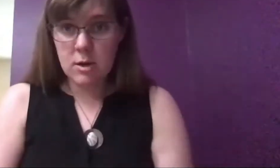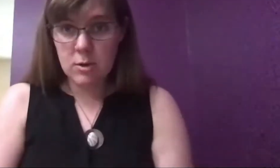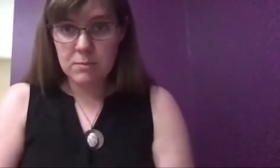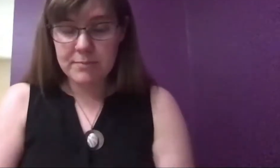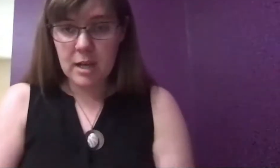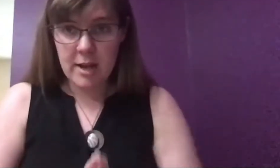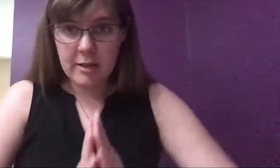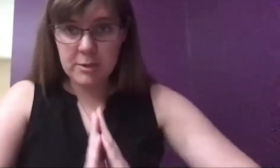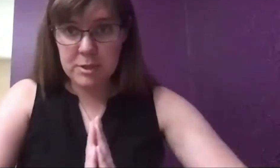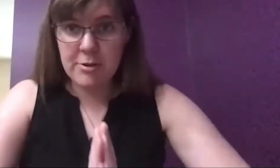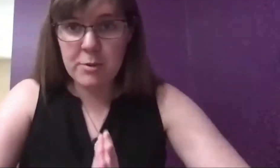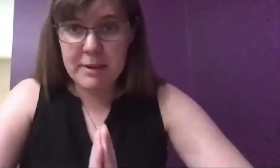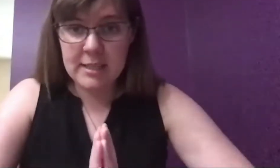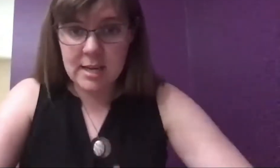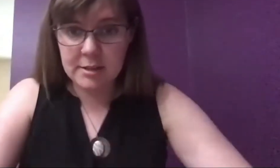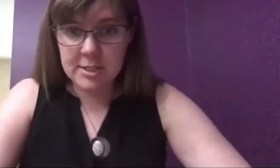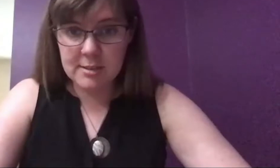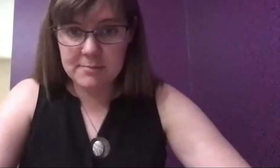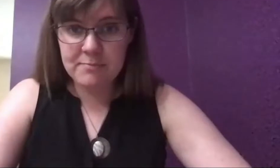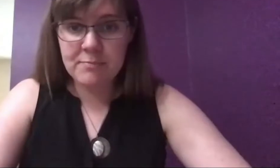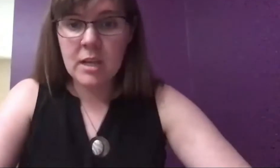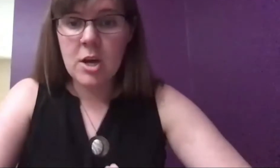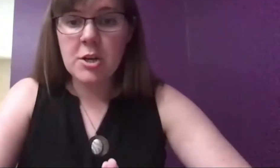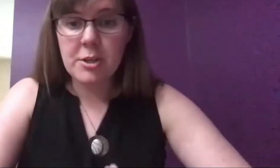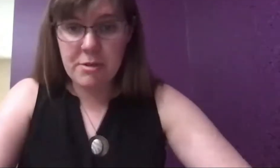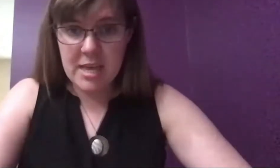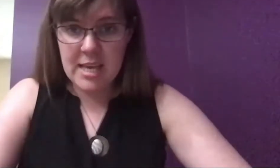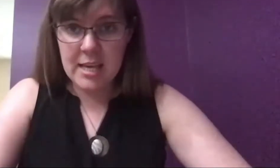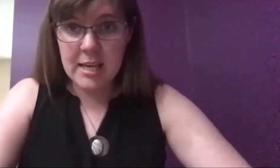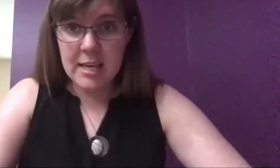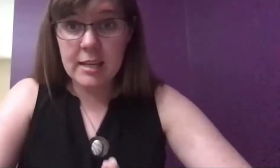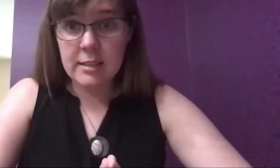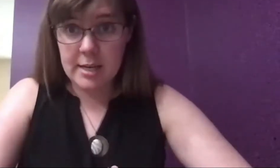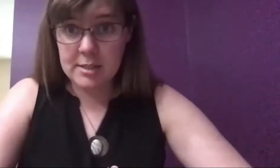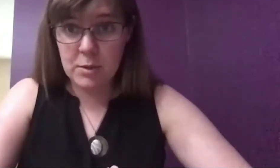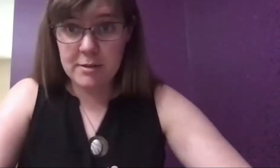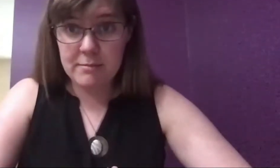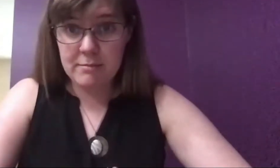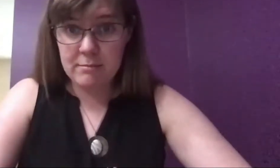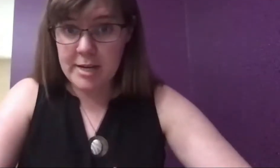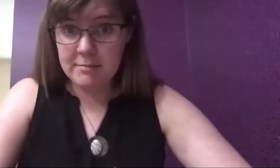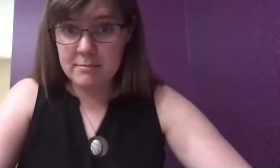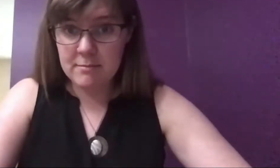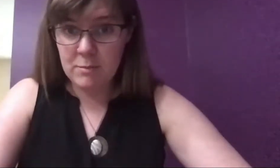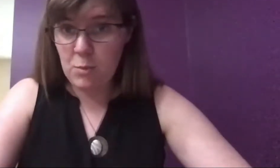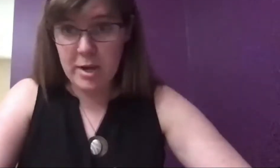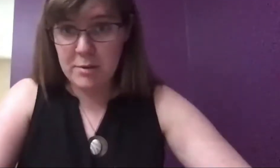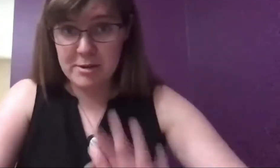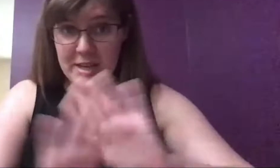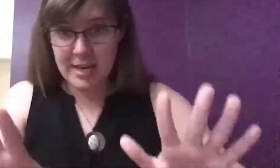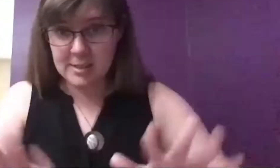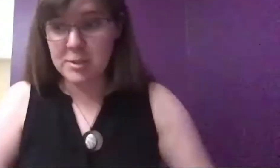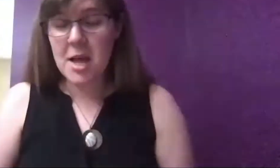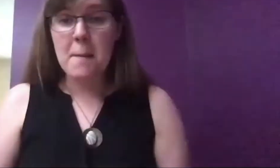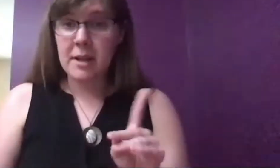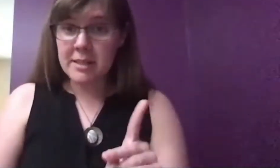So a lot of you when you hear the word paleontologist, you're thinking dinosaur, right? We all know what you're